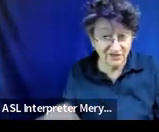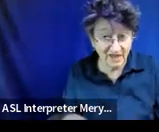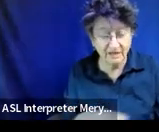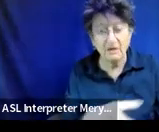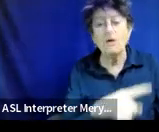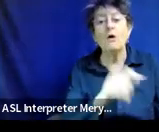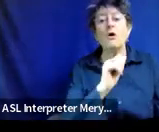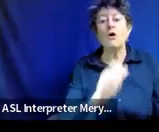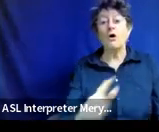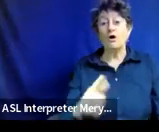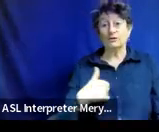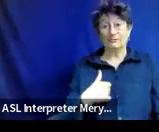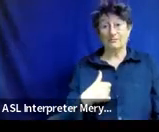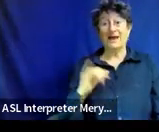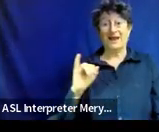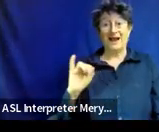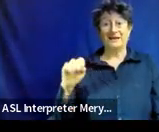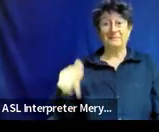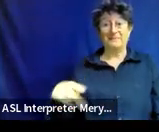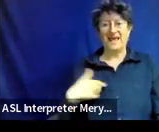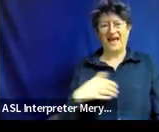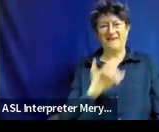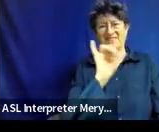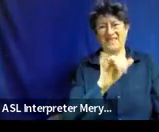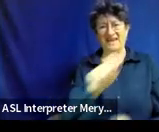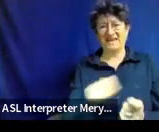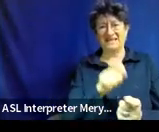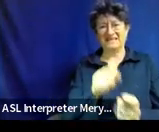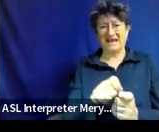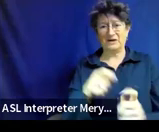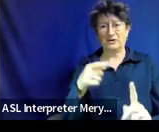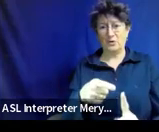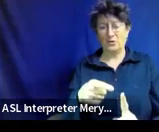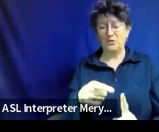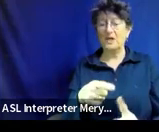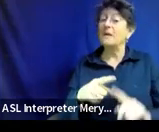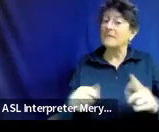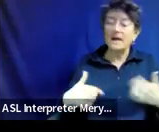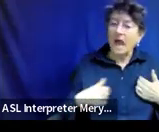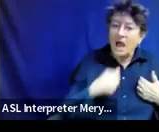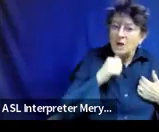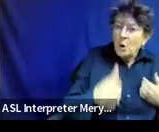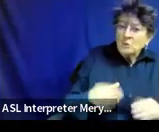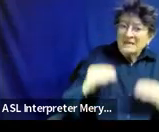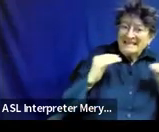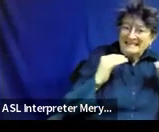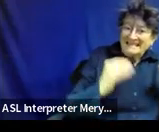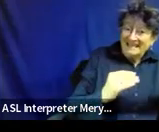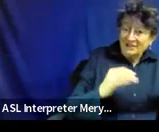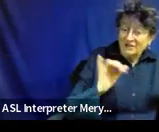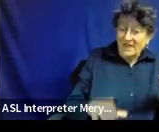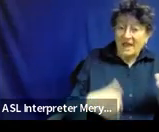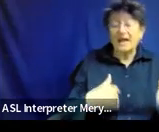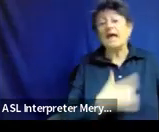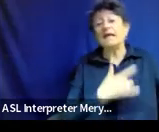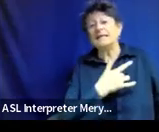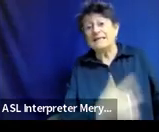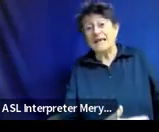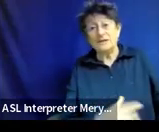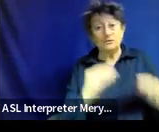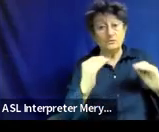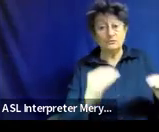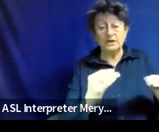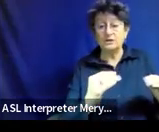exact goal, but I wasn't teaching that, right? I was typically teaching communication skills because